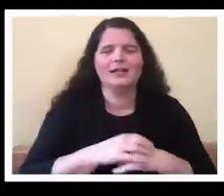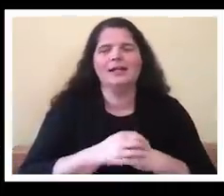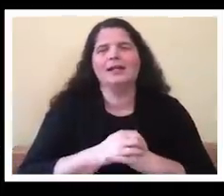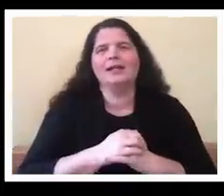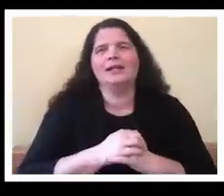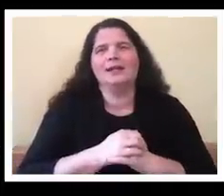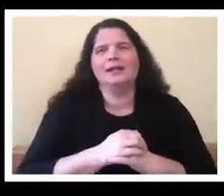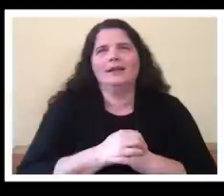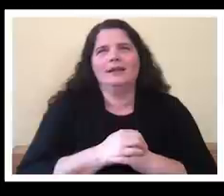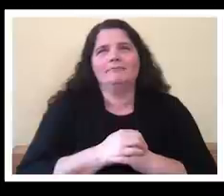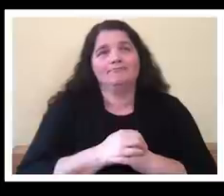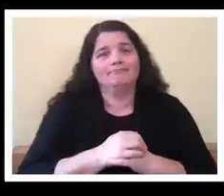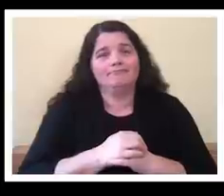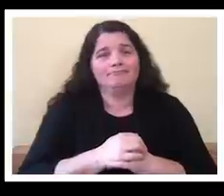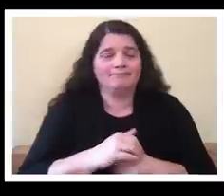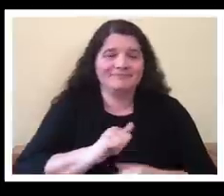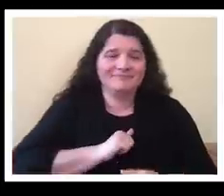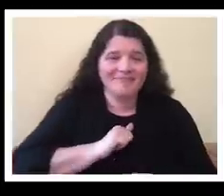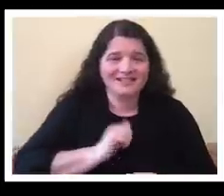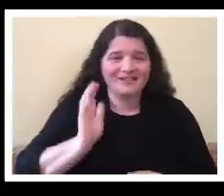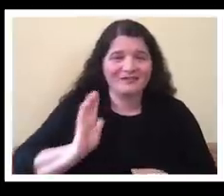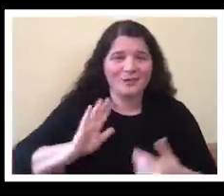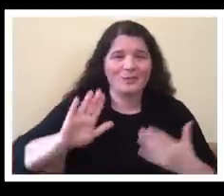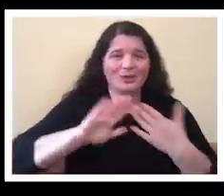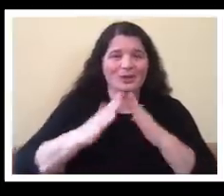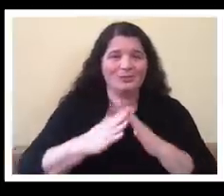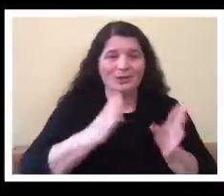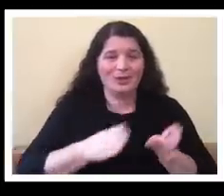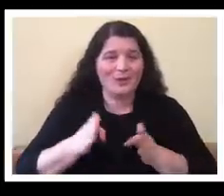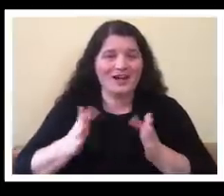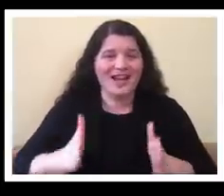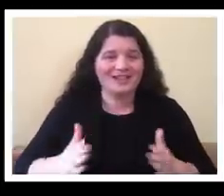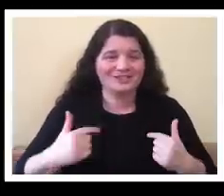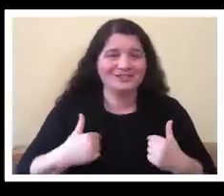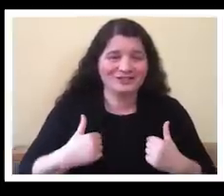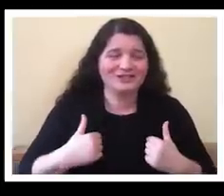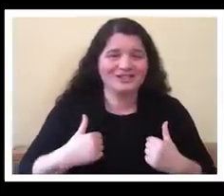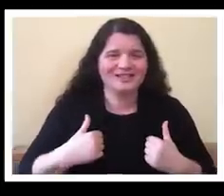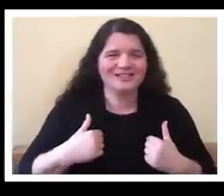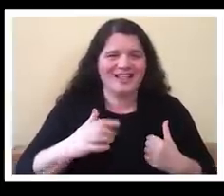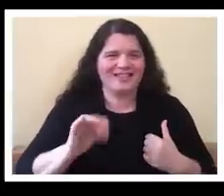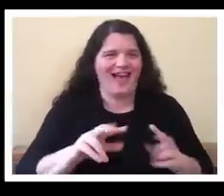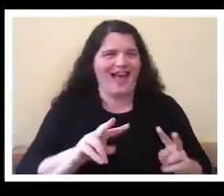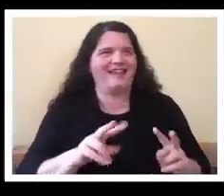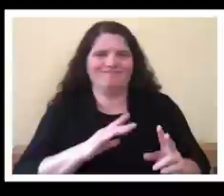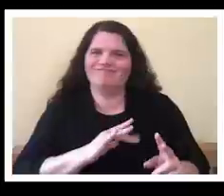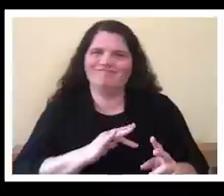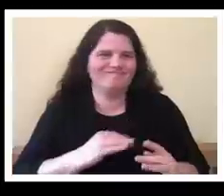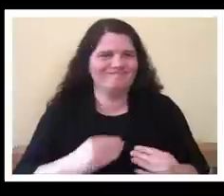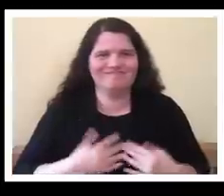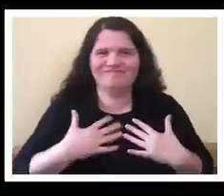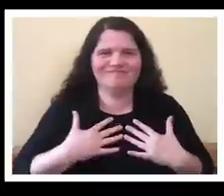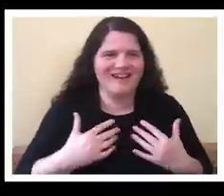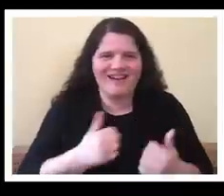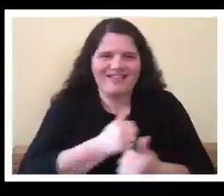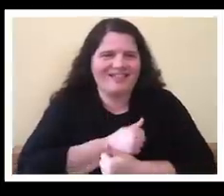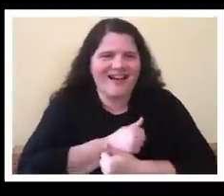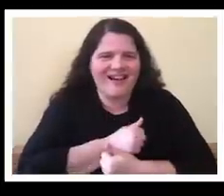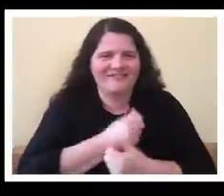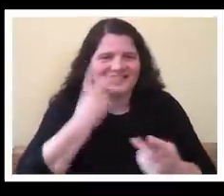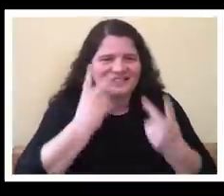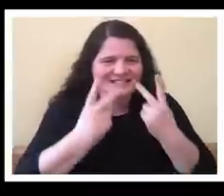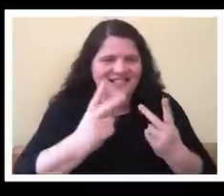you know former community organizer you know that's uh that's music to my ears because you know it's it's just a